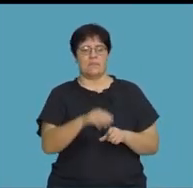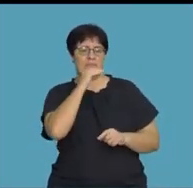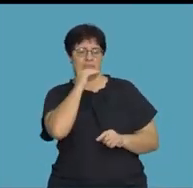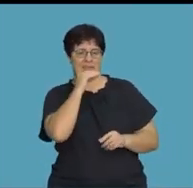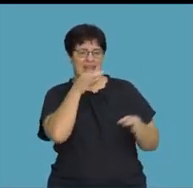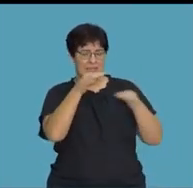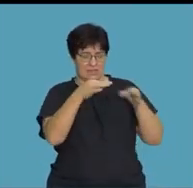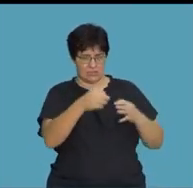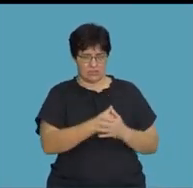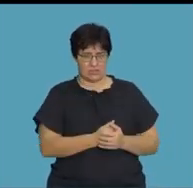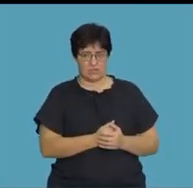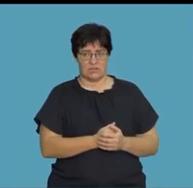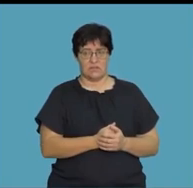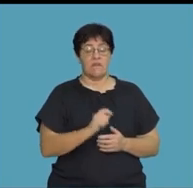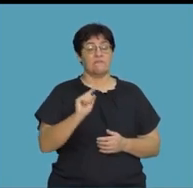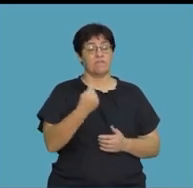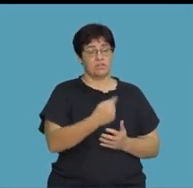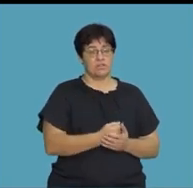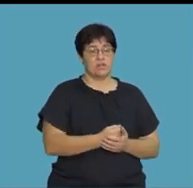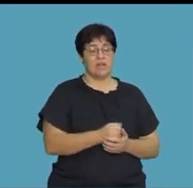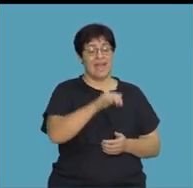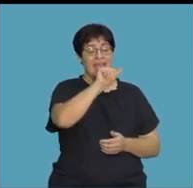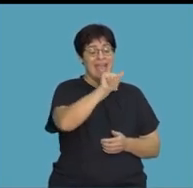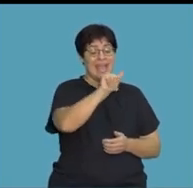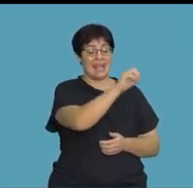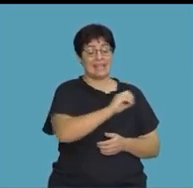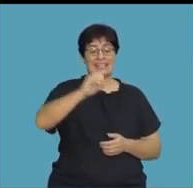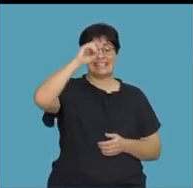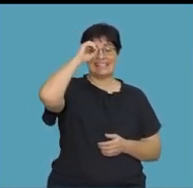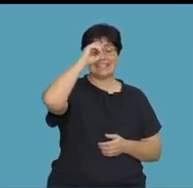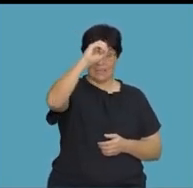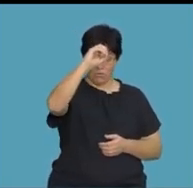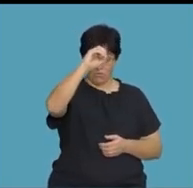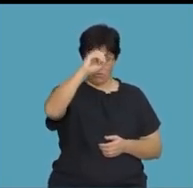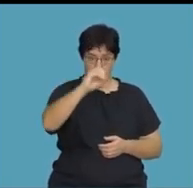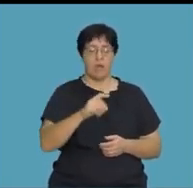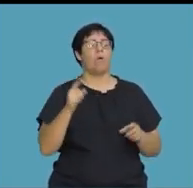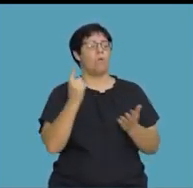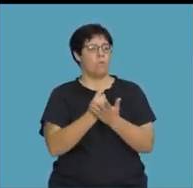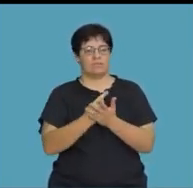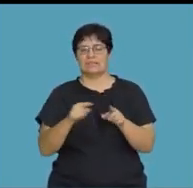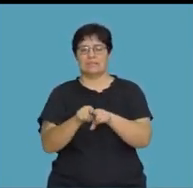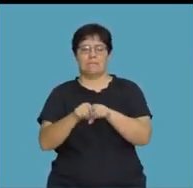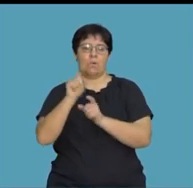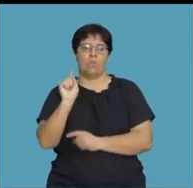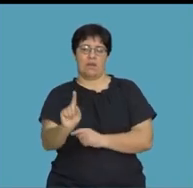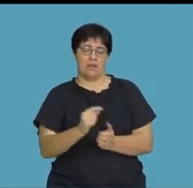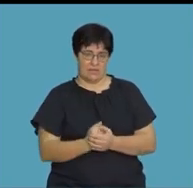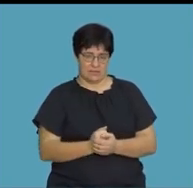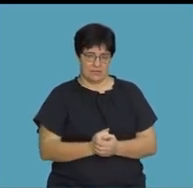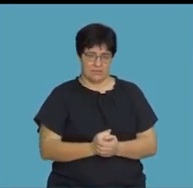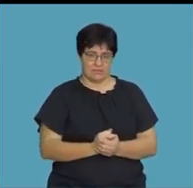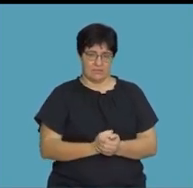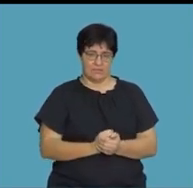definitions. The first definition is a raised to an exponent of 0 is the same as 1.